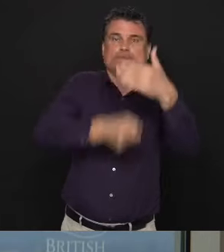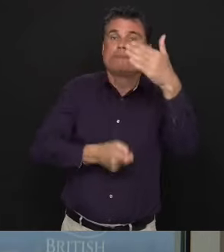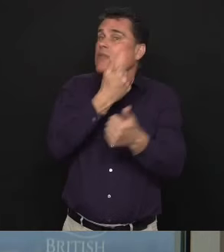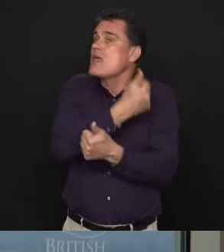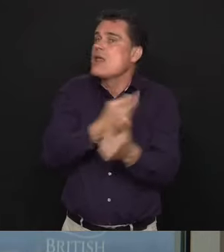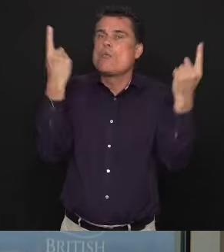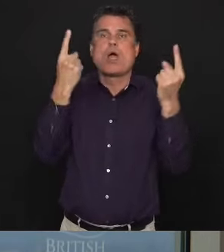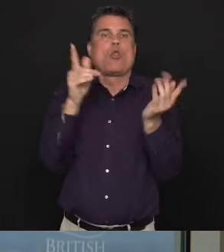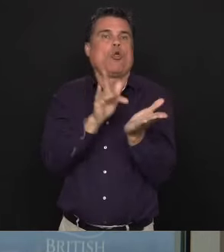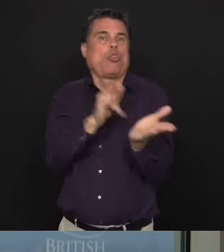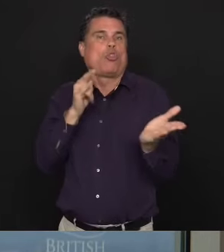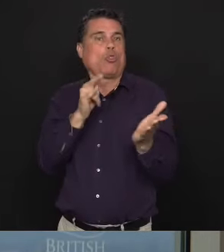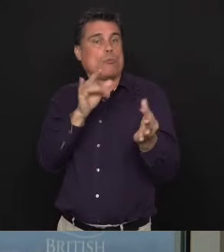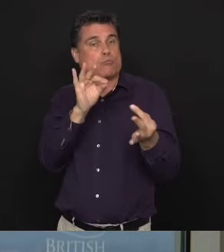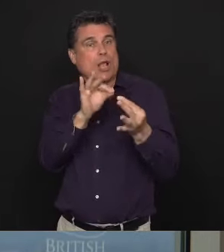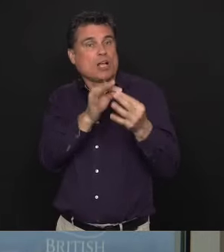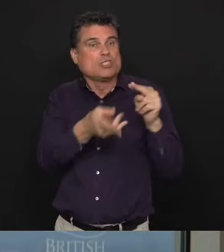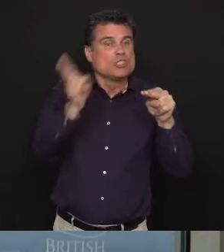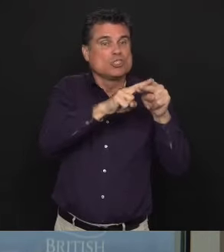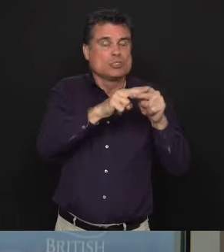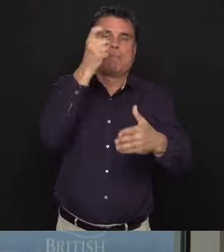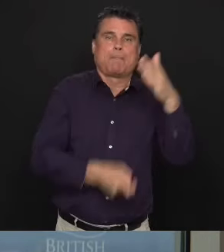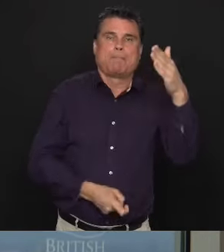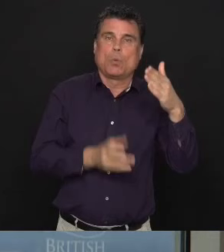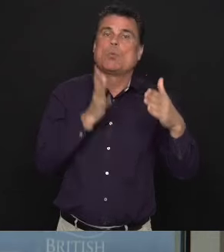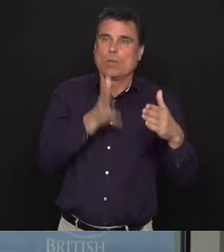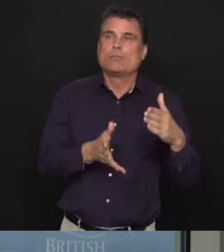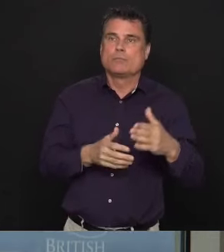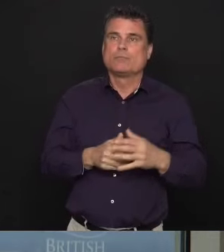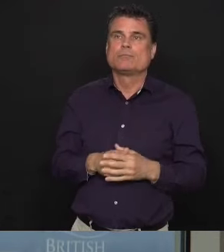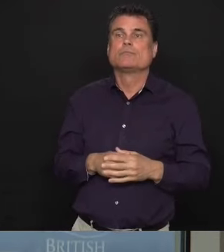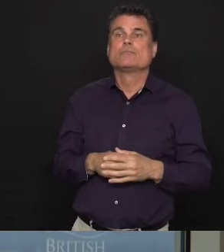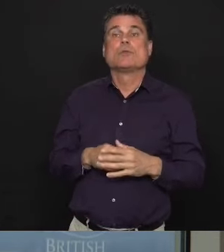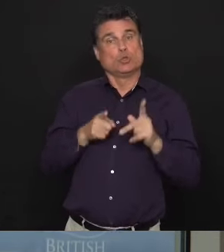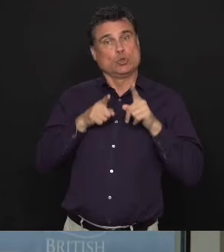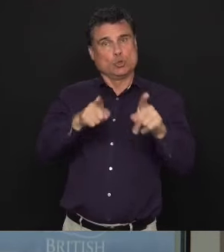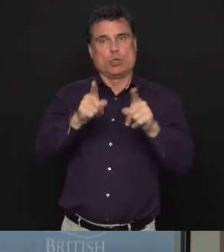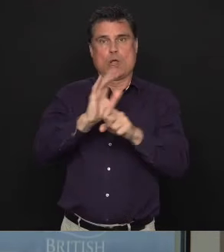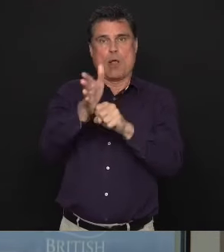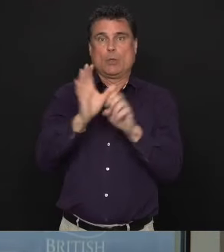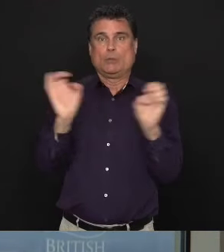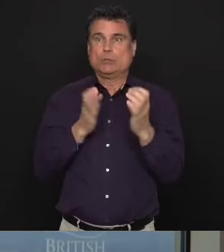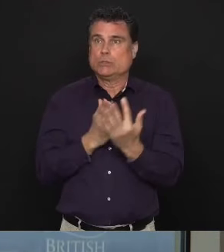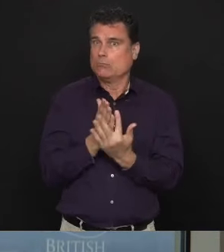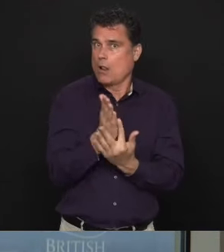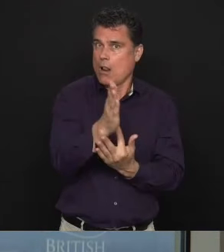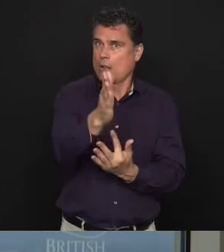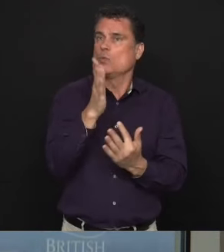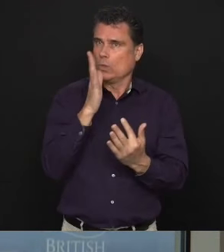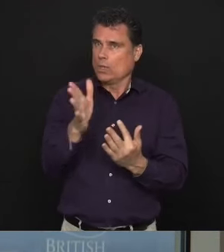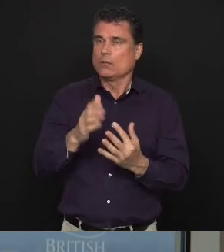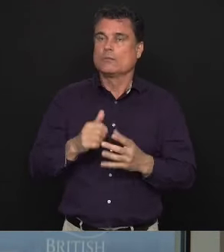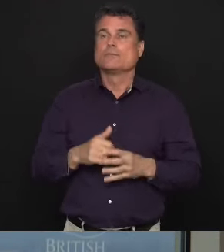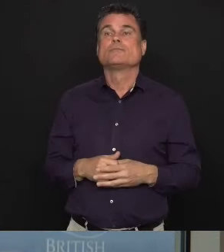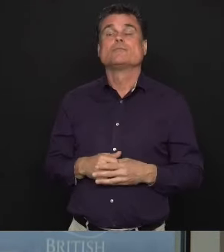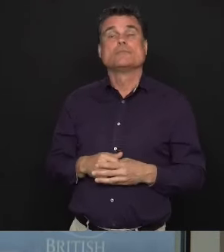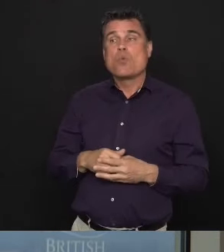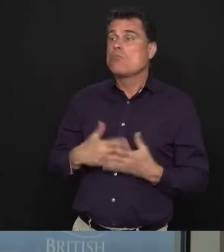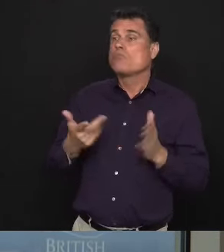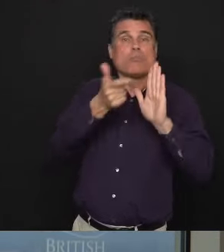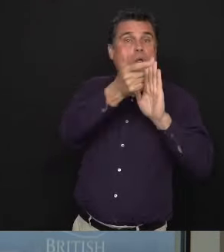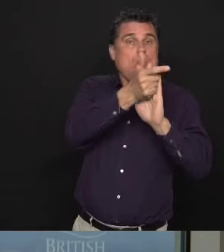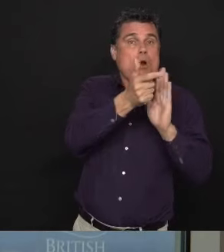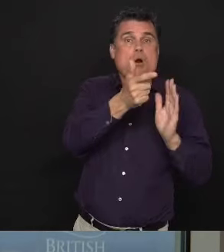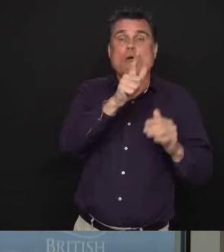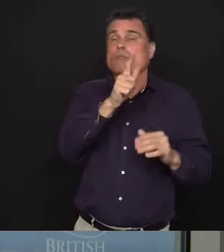pandemic. This includes municipal by-law officers, liquor and cannabis inspectors, gaming inspectors, conservation